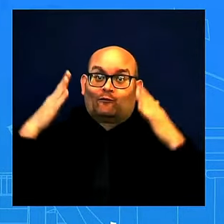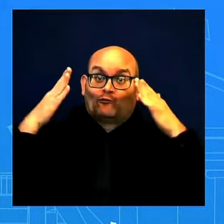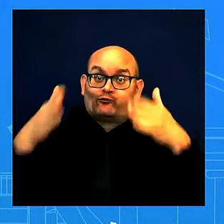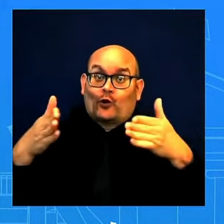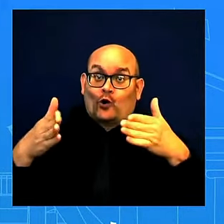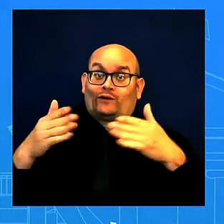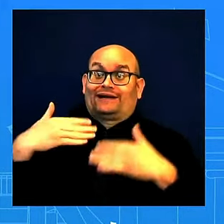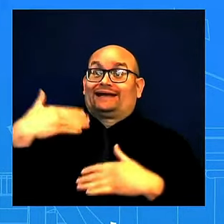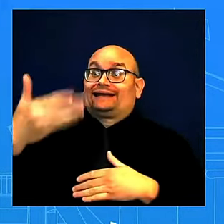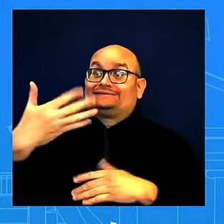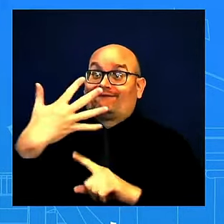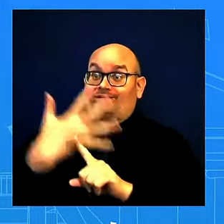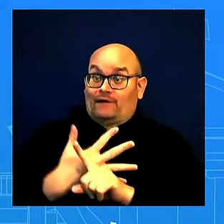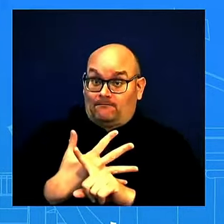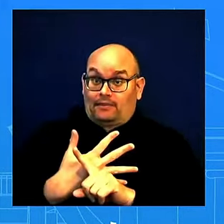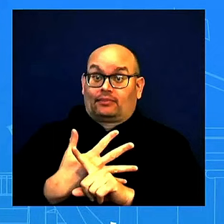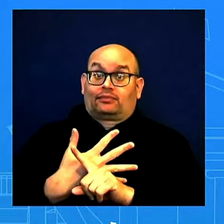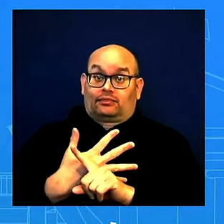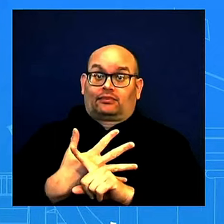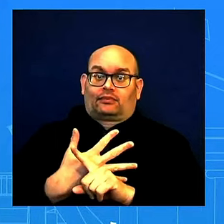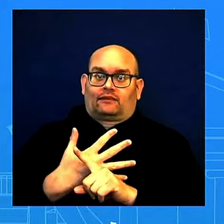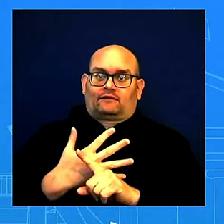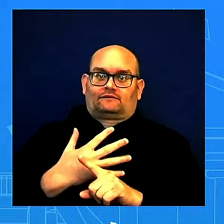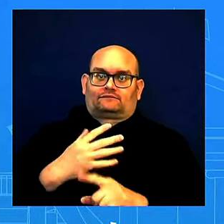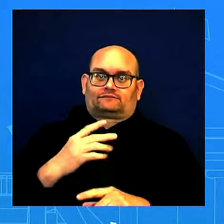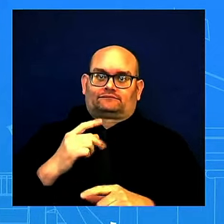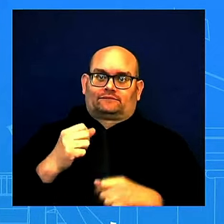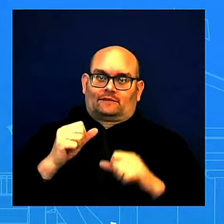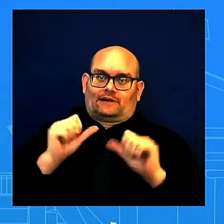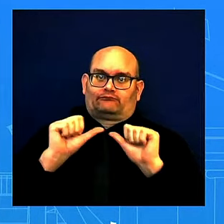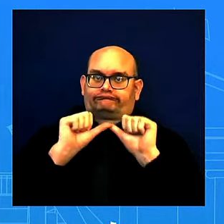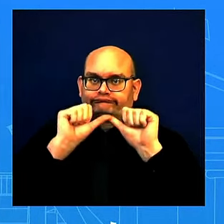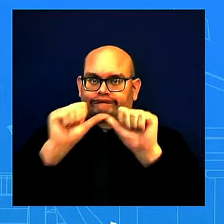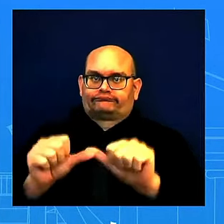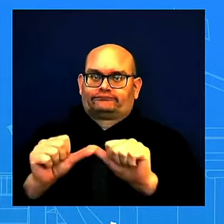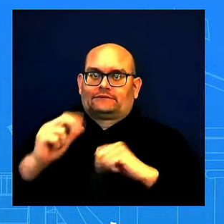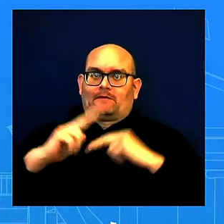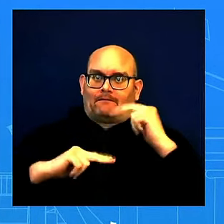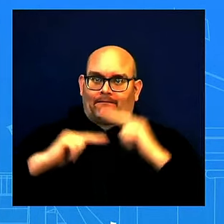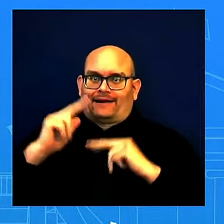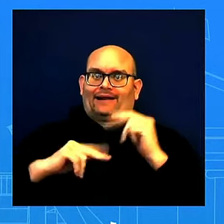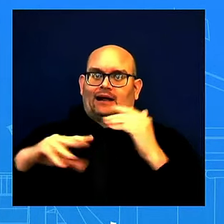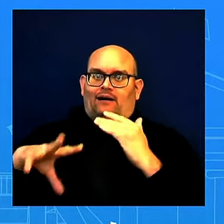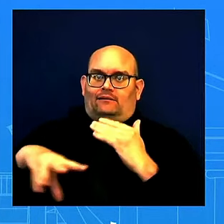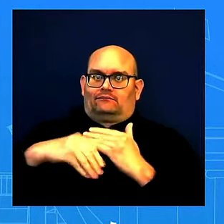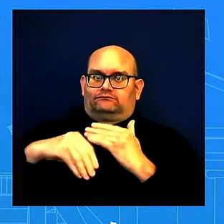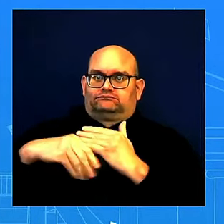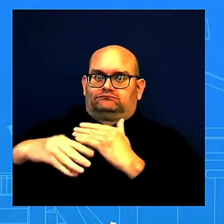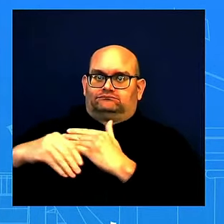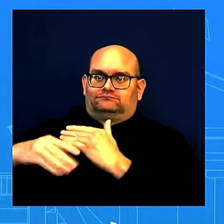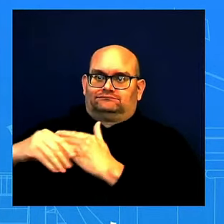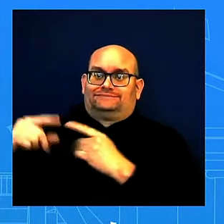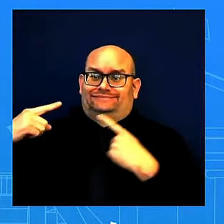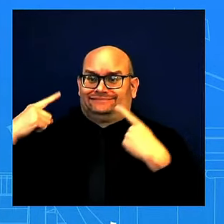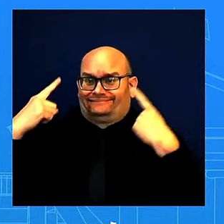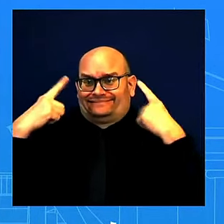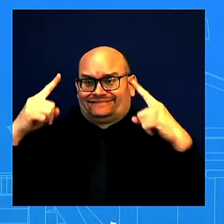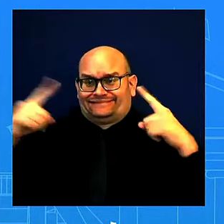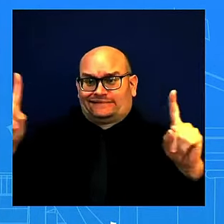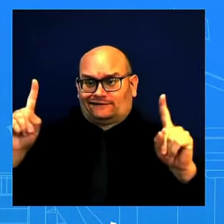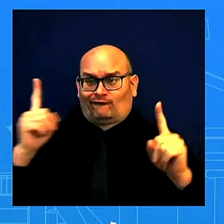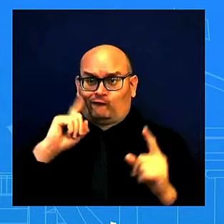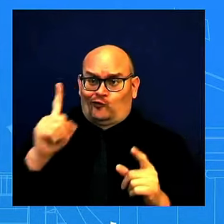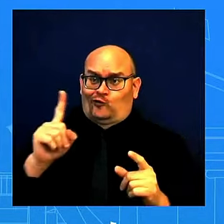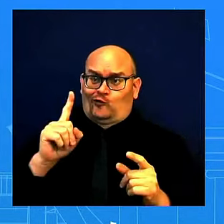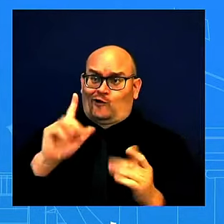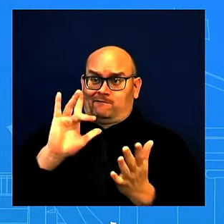so, is making sure that we continue to build on those successes for middle-class families, working families. And that